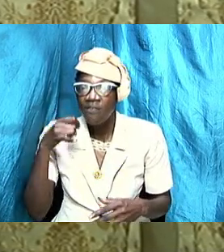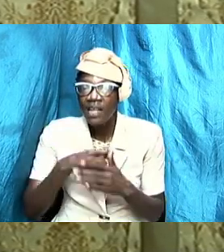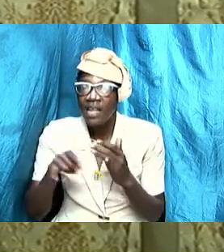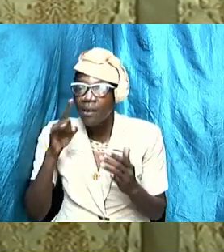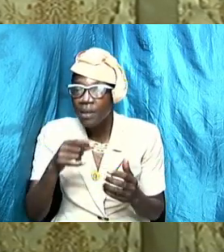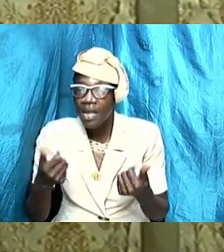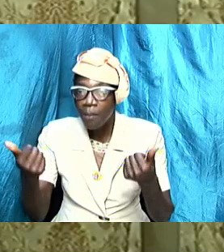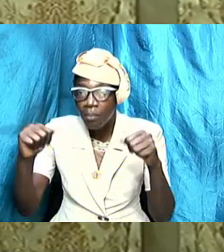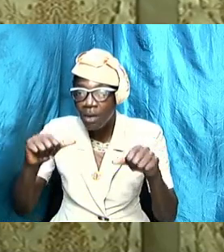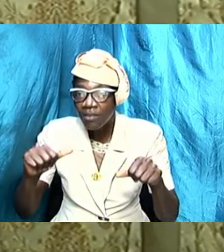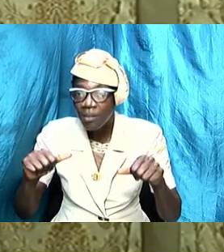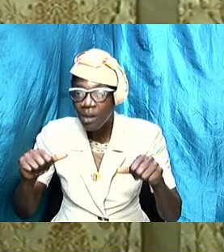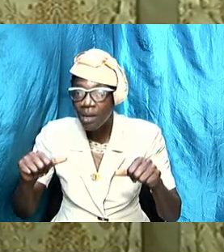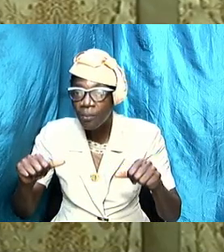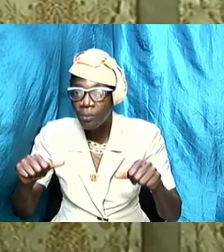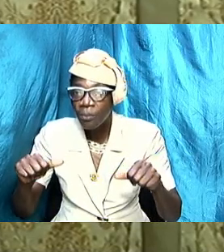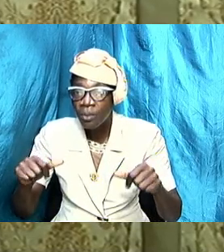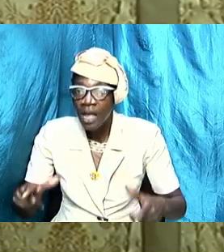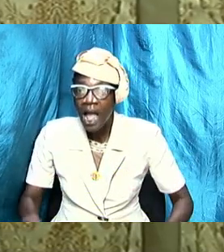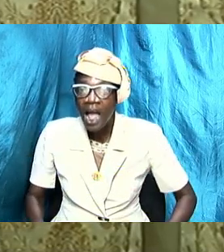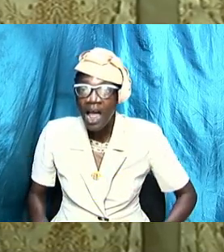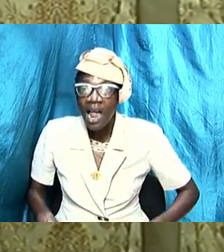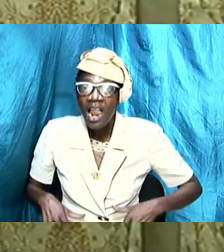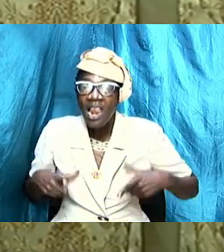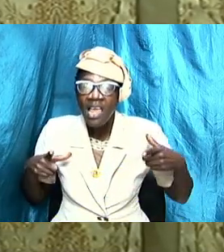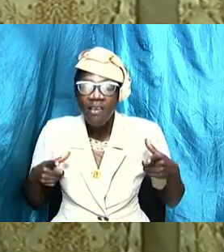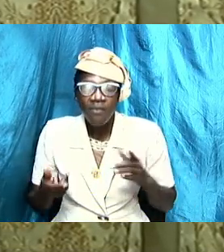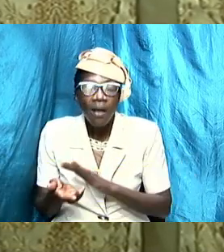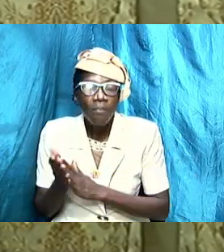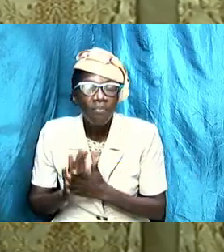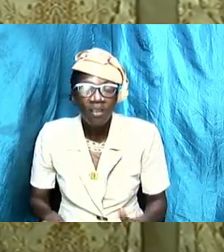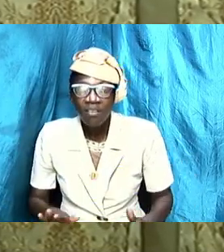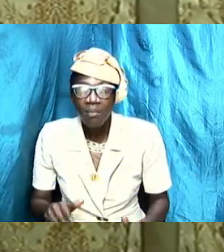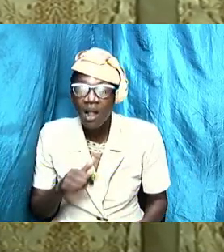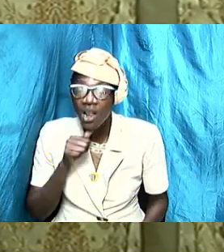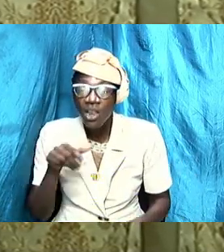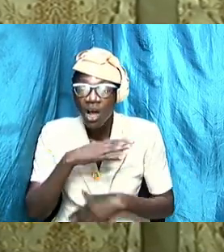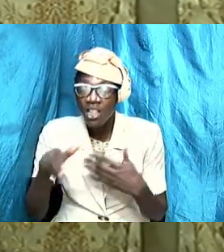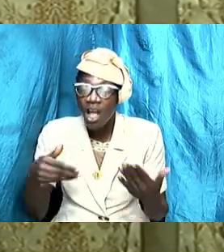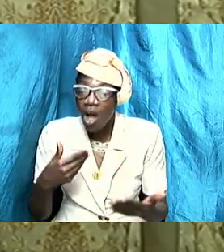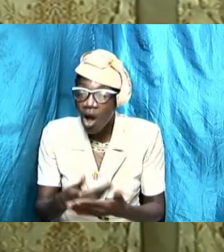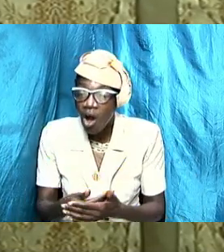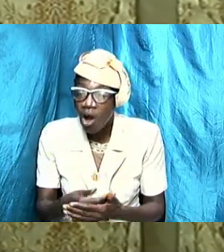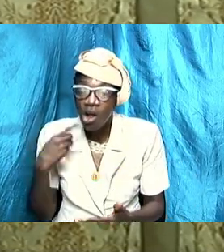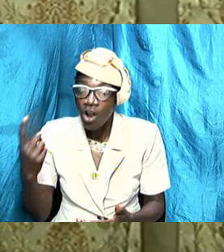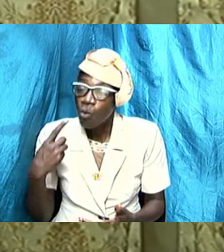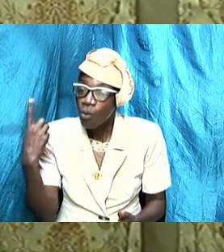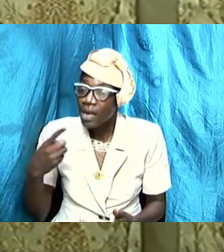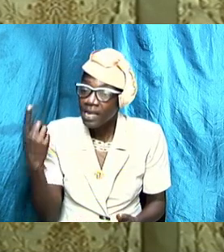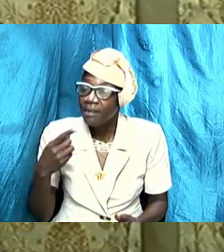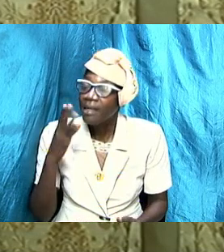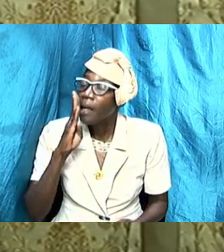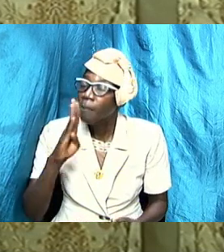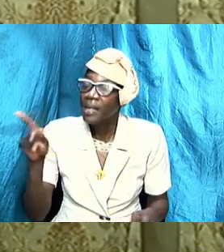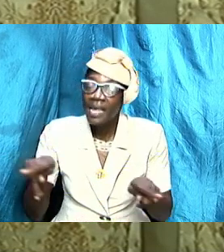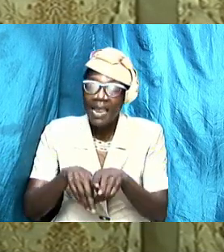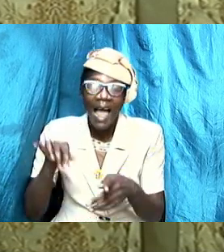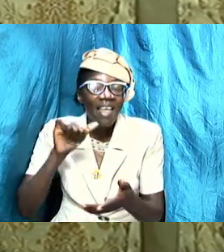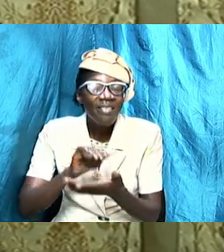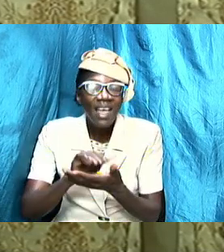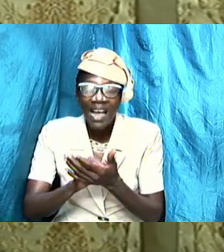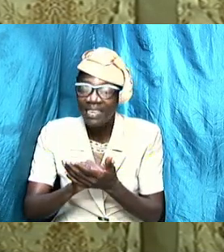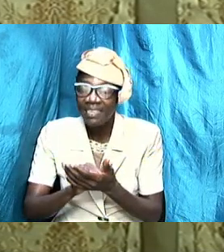live peaceably so it is saying that it is not always going to be like that but as much as possible live